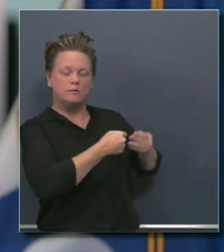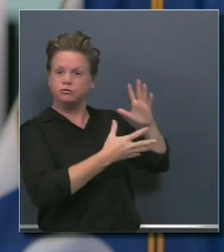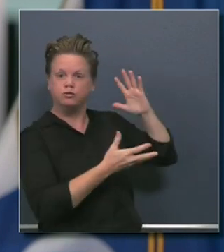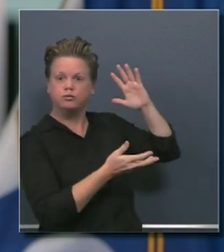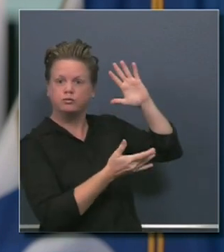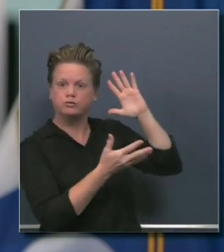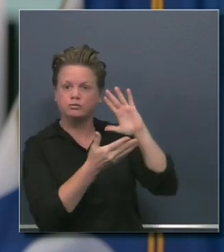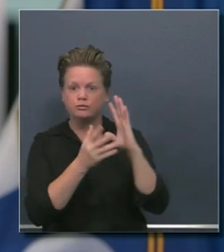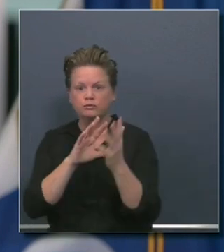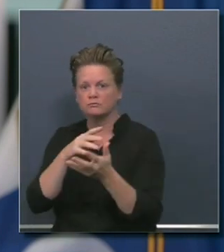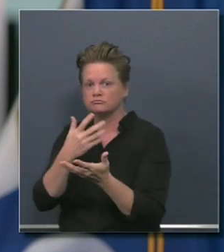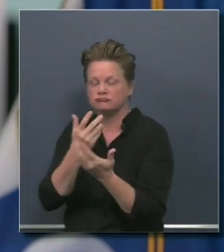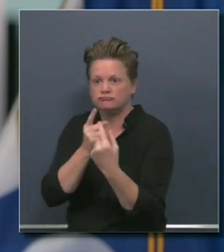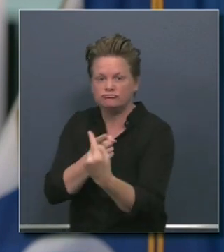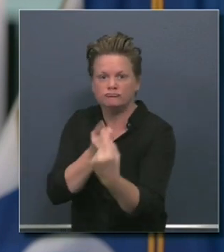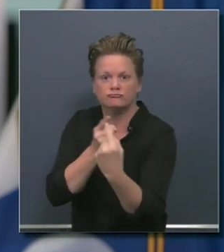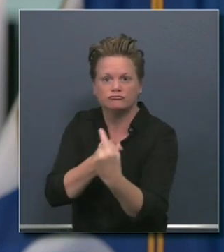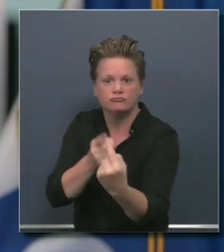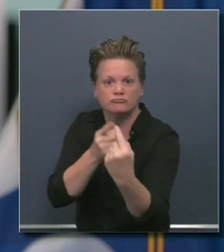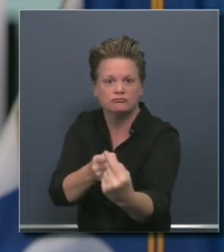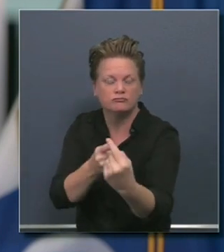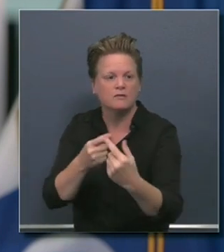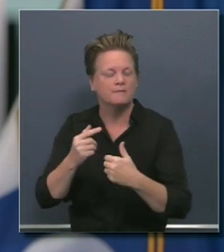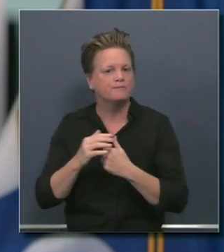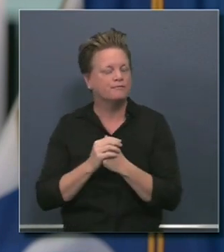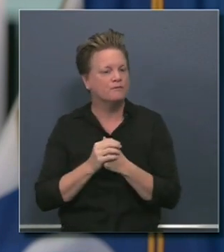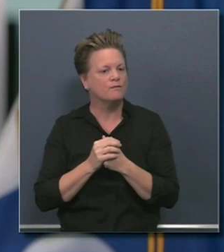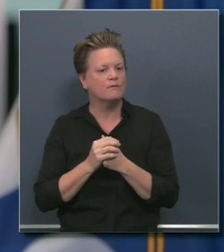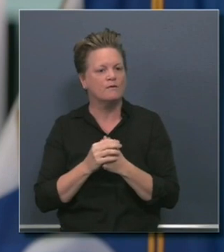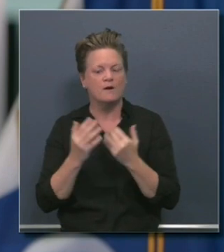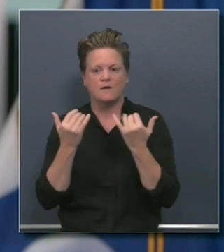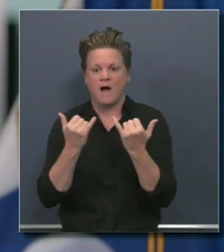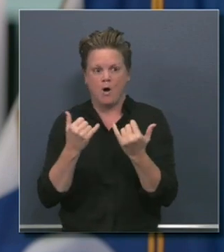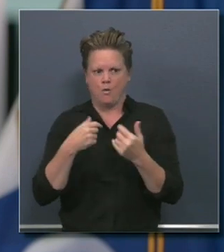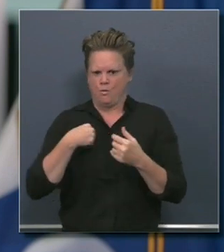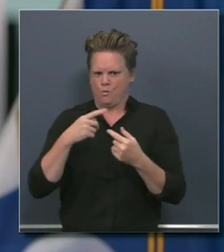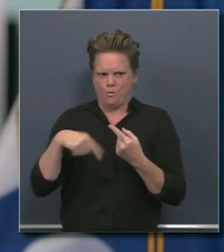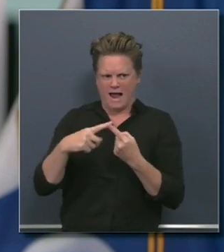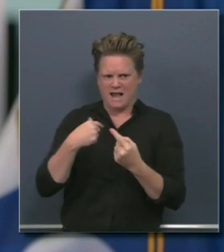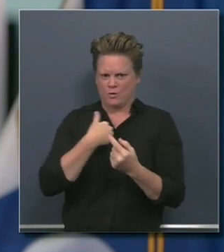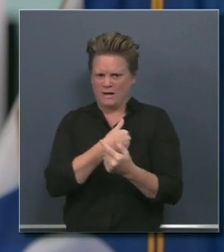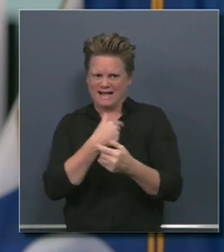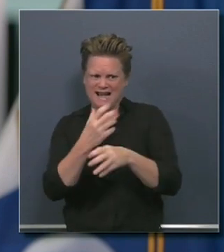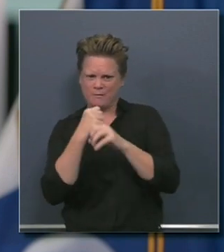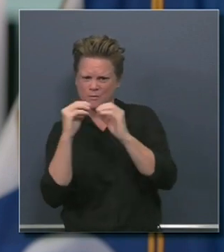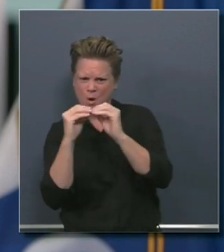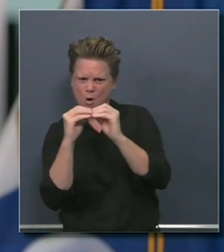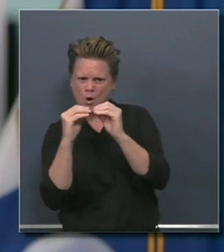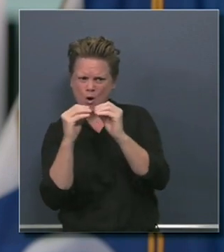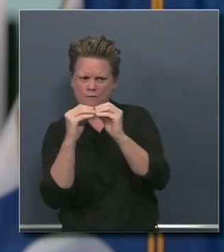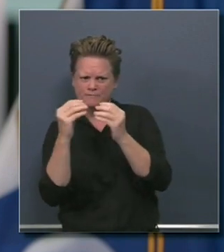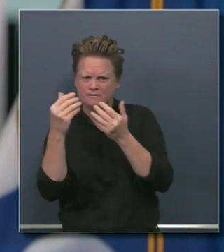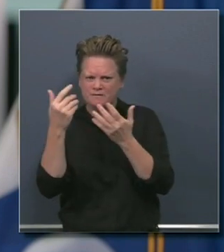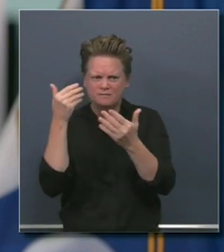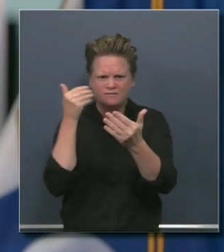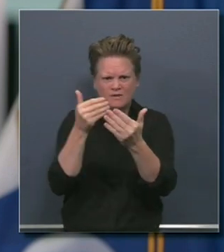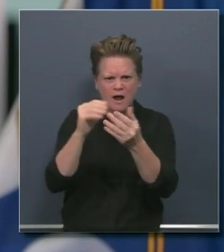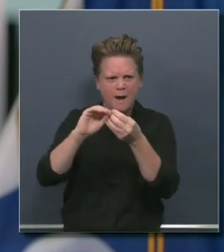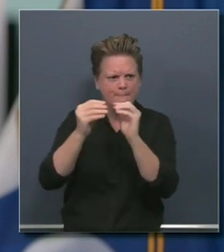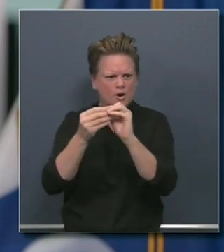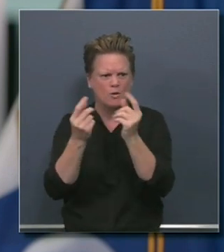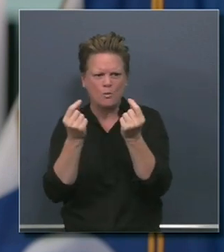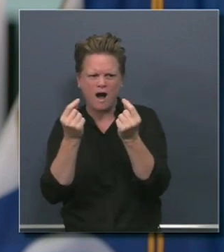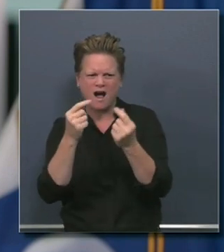when new numbers come in, will be north of 20%, getting closer to 22, 3, 4,